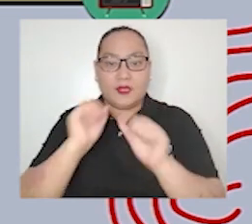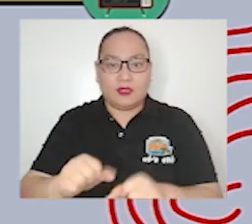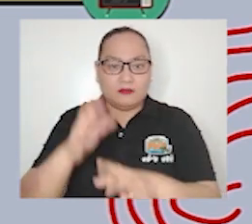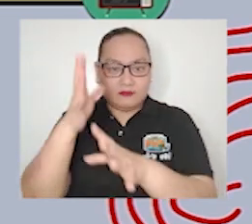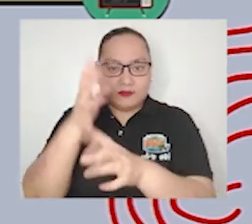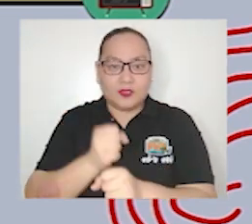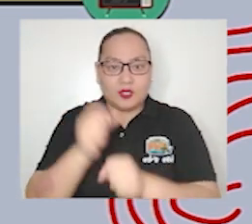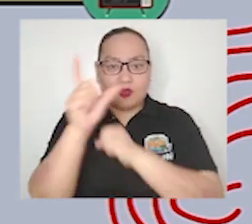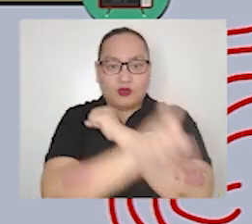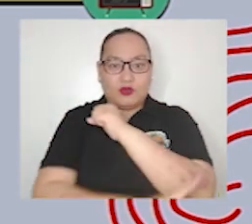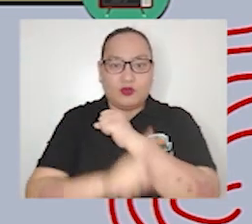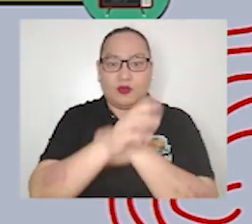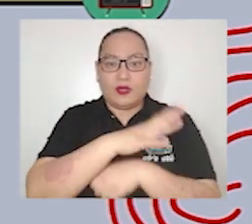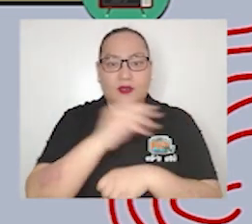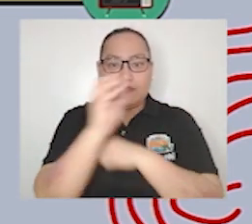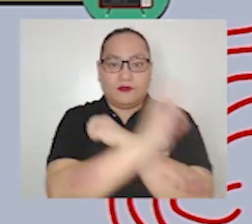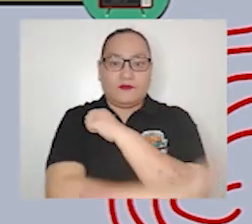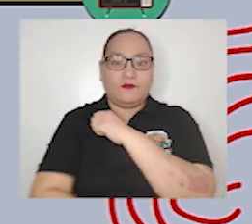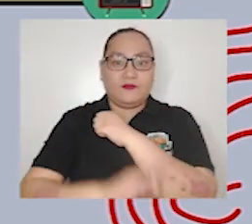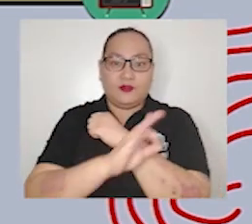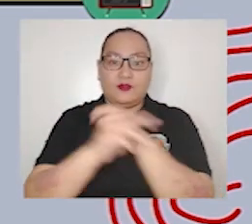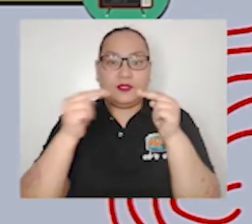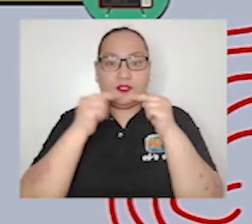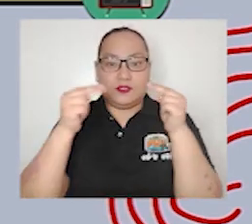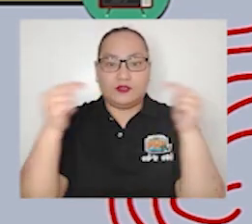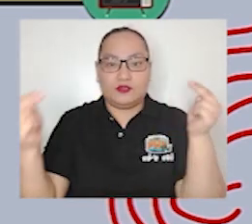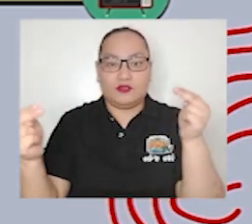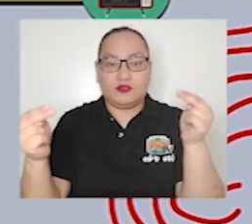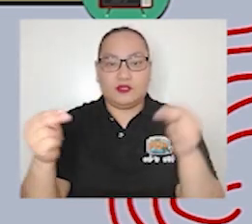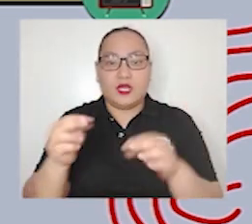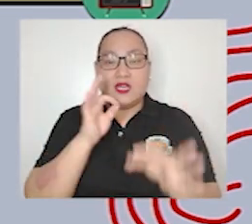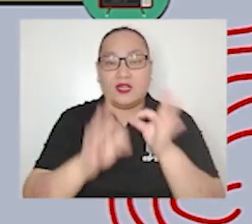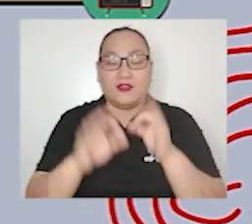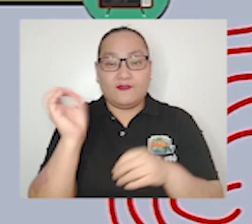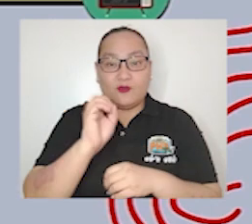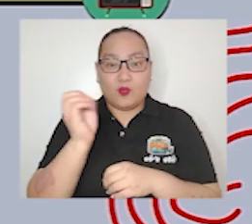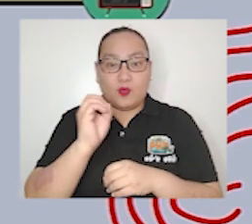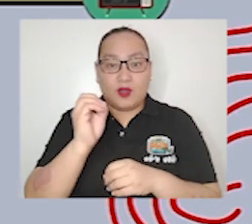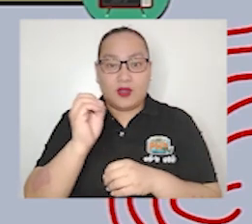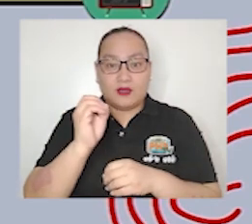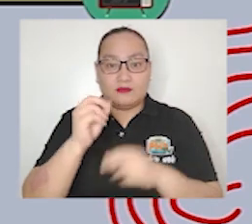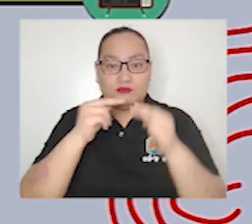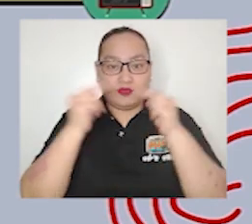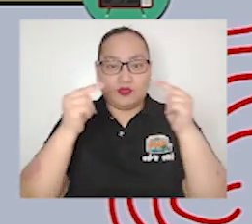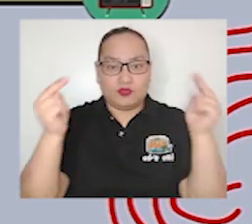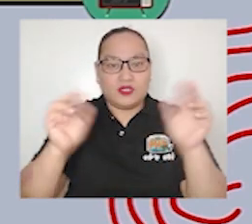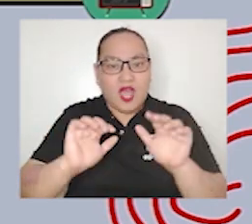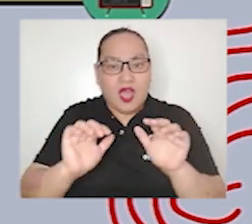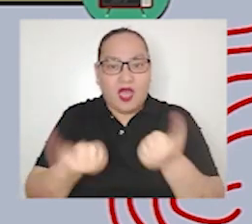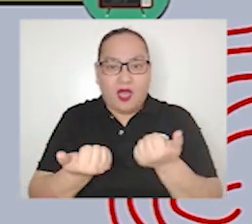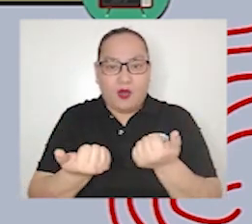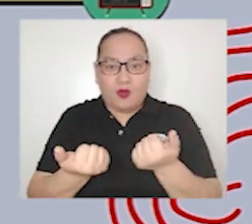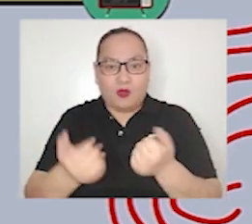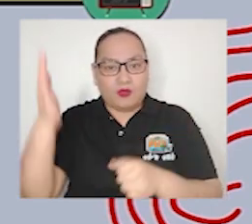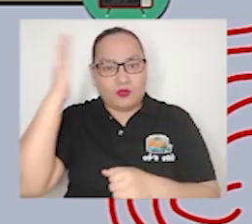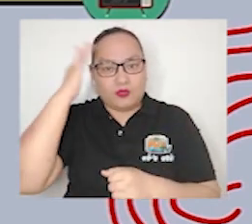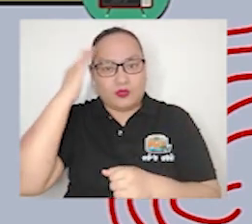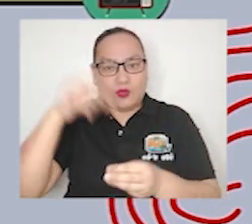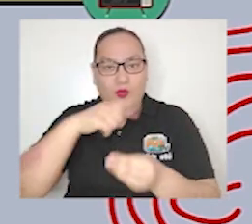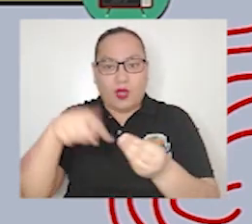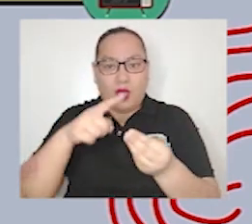news how will we know the threat of the virus and how will we protect ourselves against it